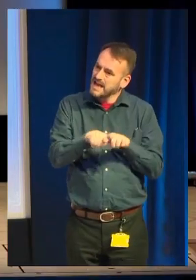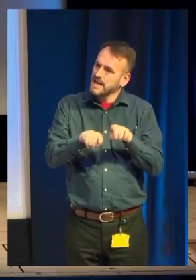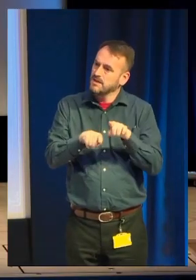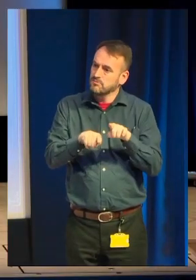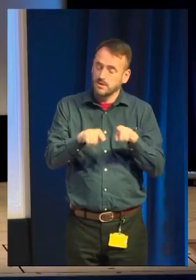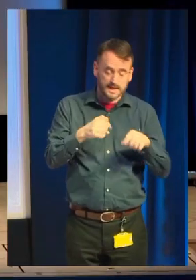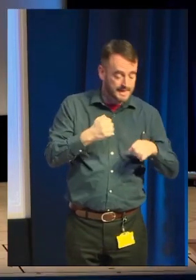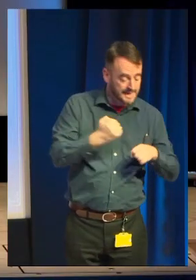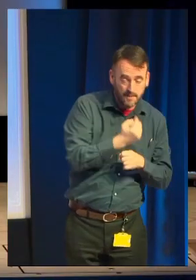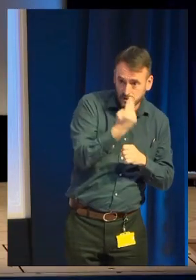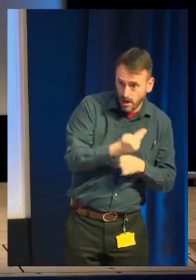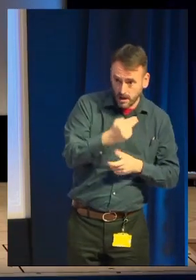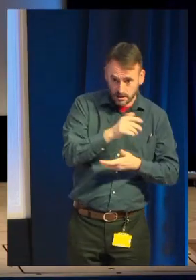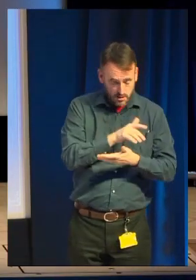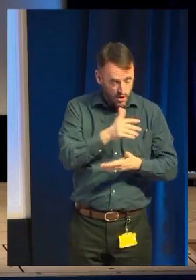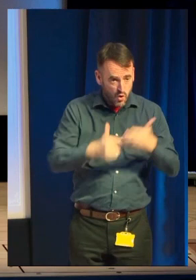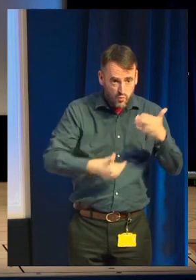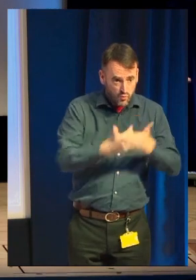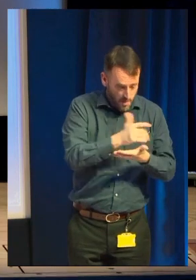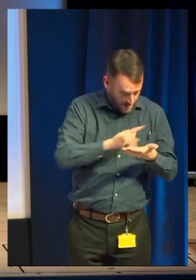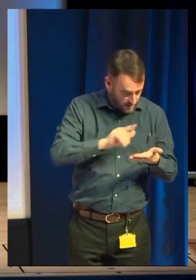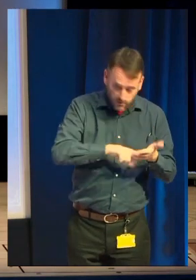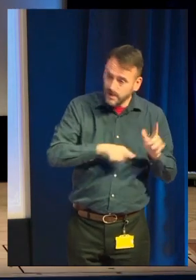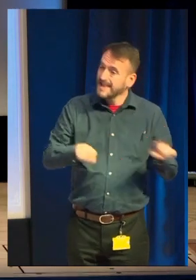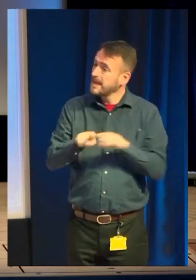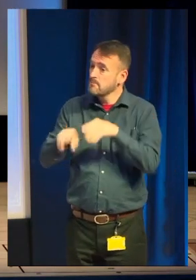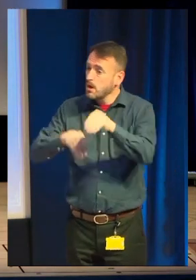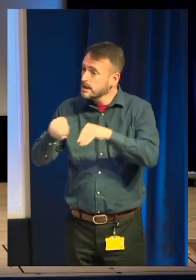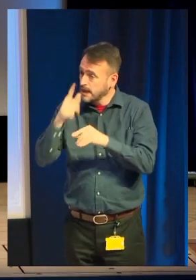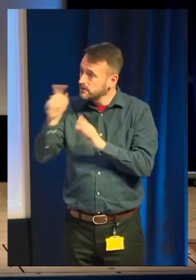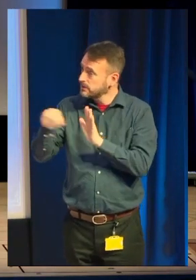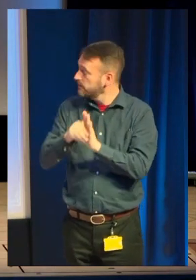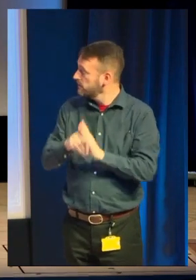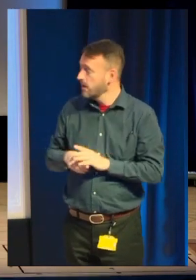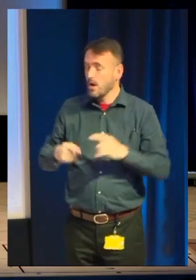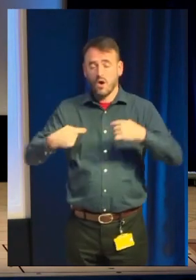What is what I do? It's really simple. Look, you only have to do two things.